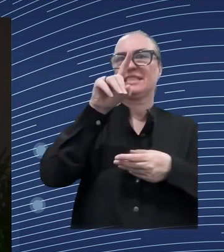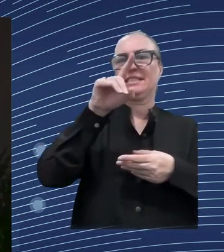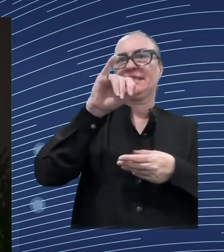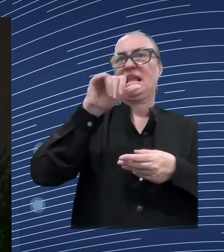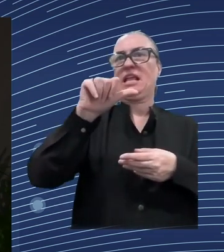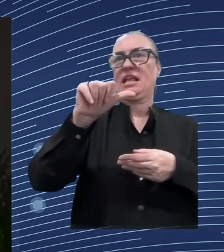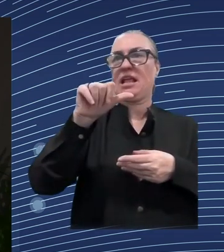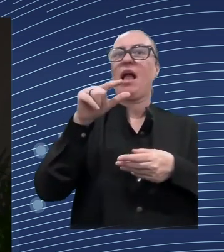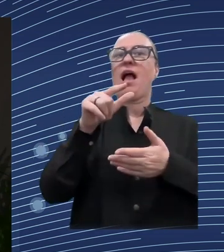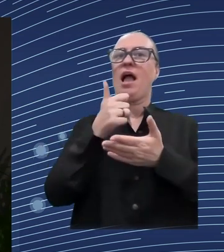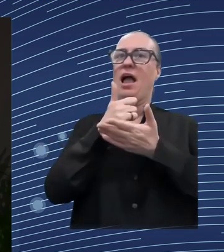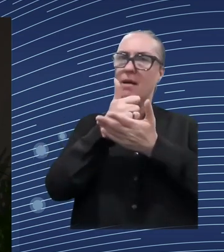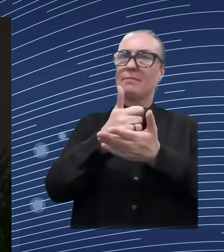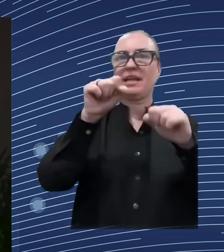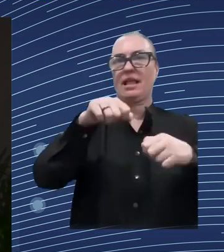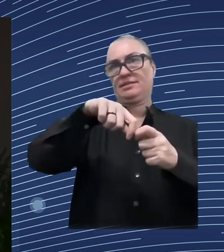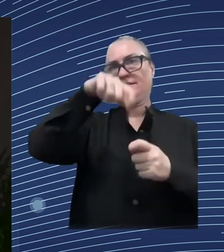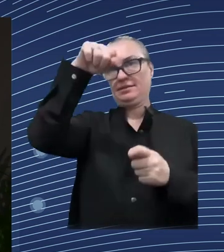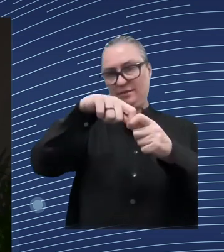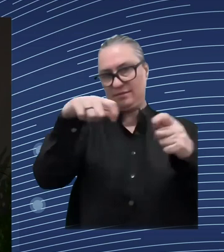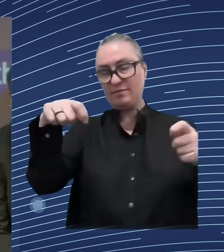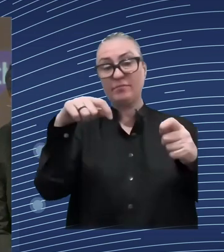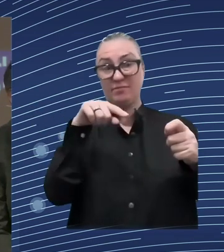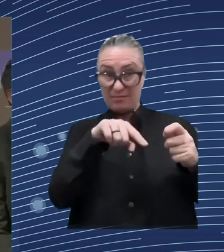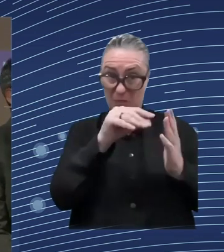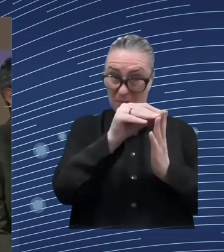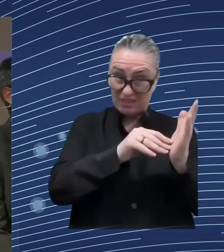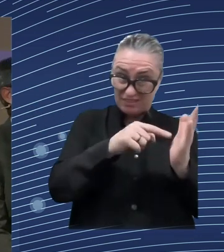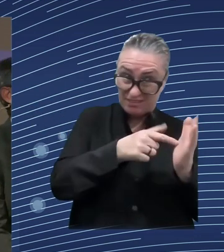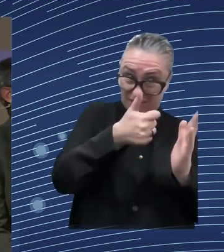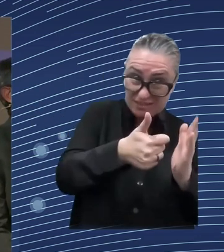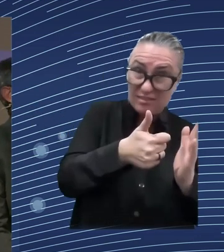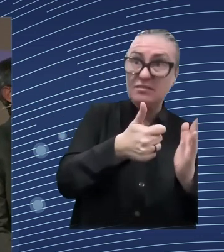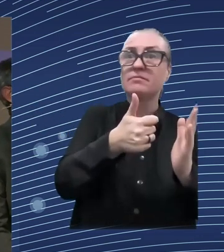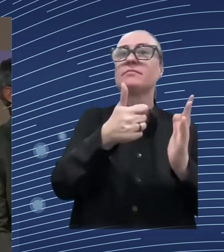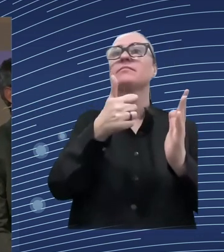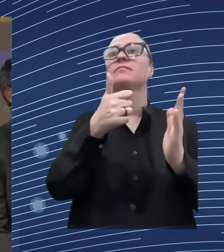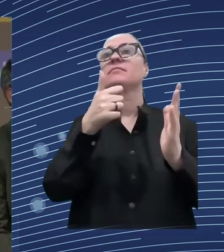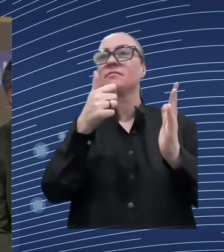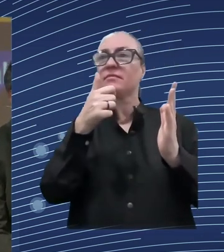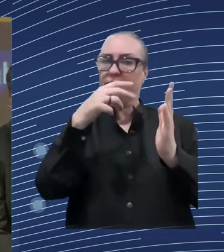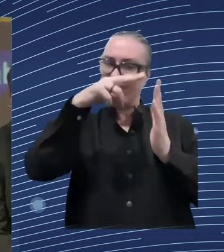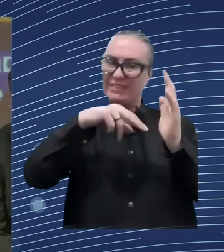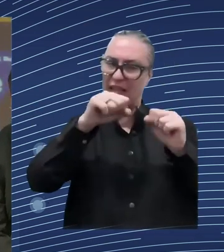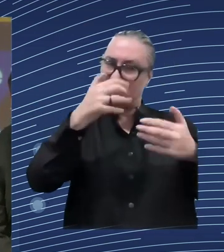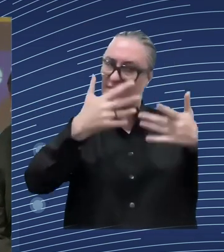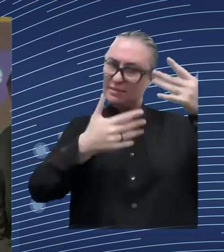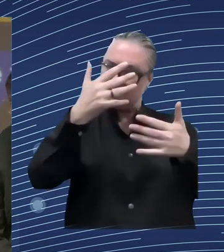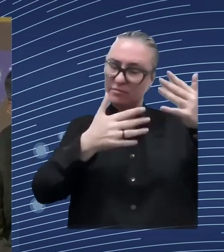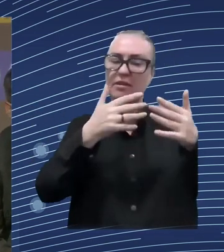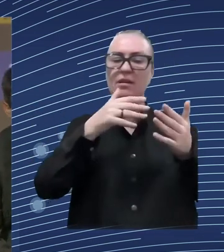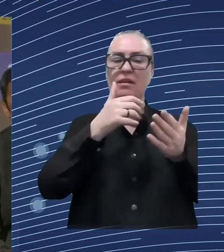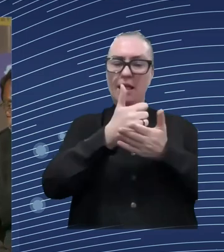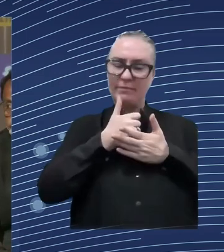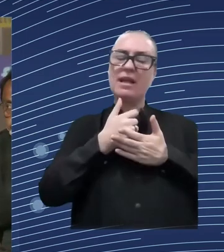Dudley about the Irish experience. Please. Thank you very much. And thanks for sticking with us. It's been a long day. And